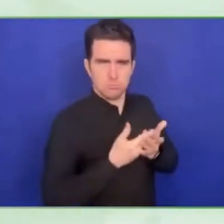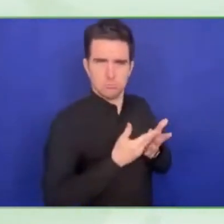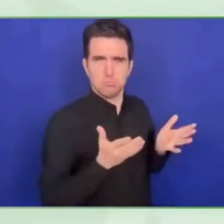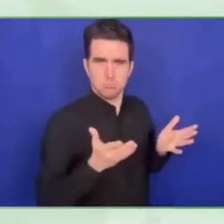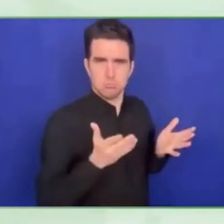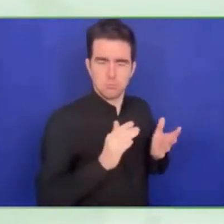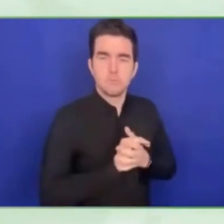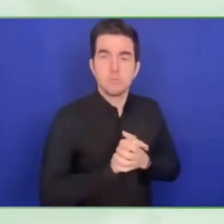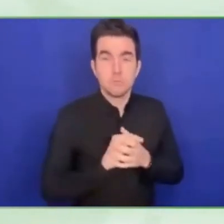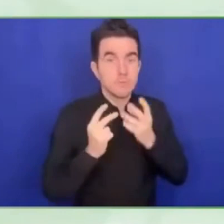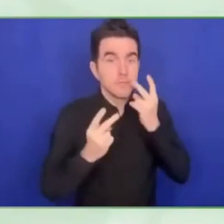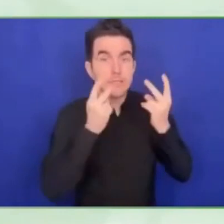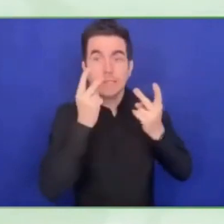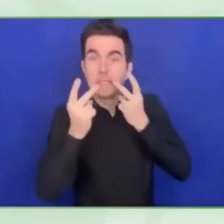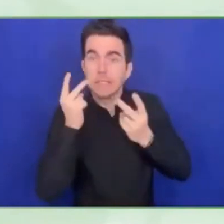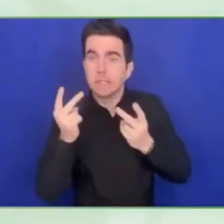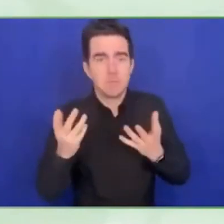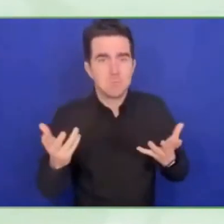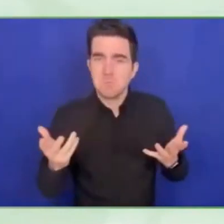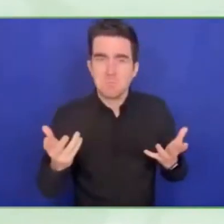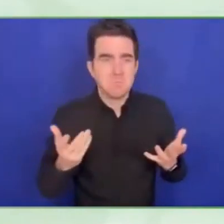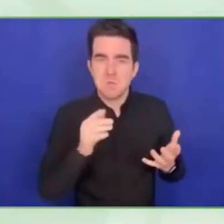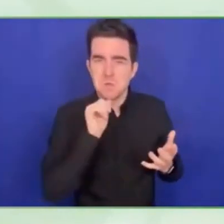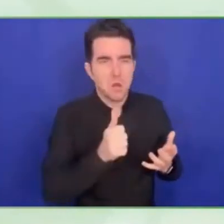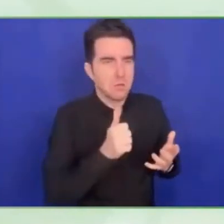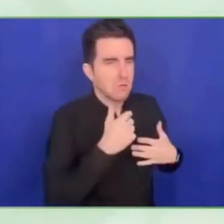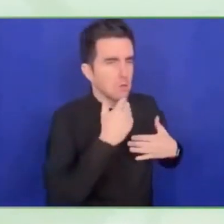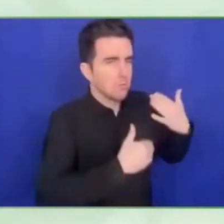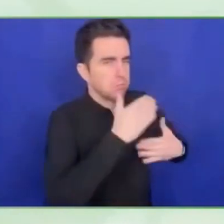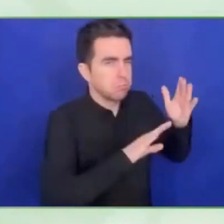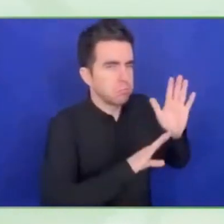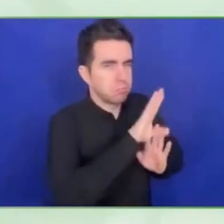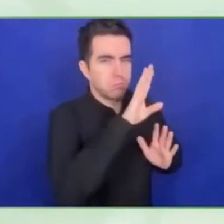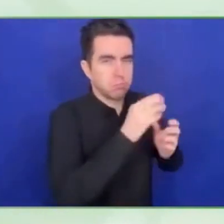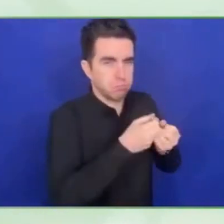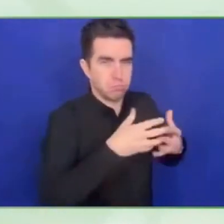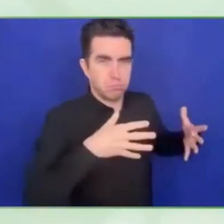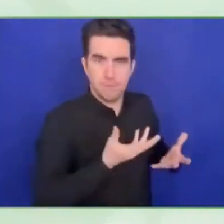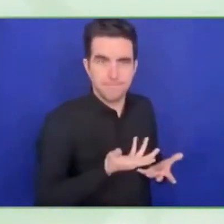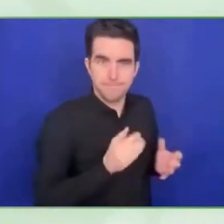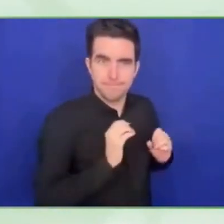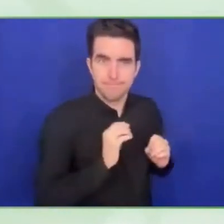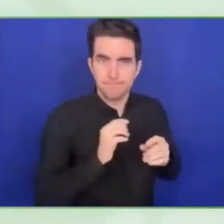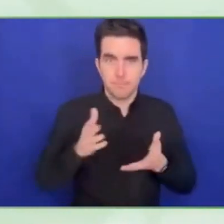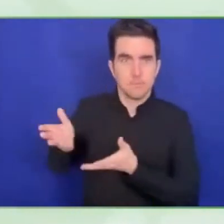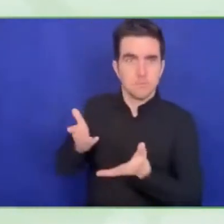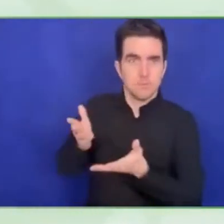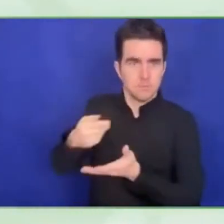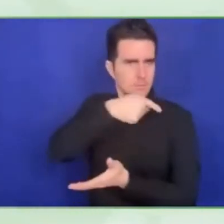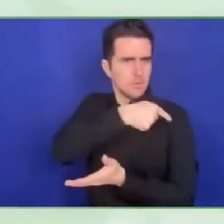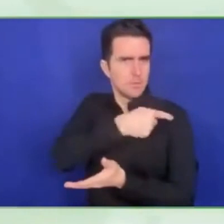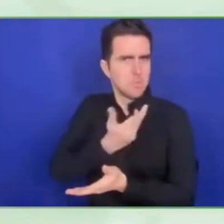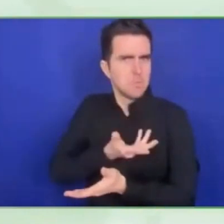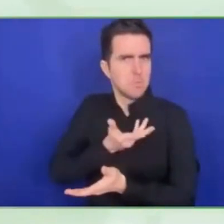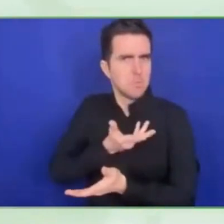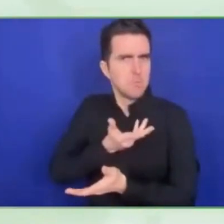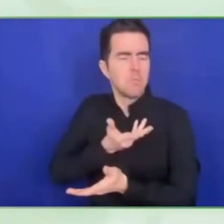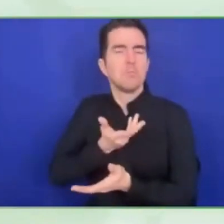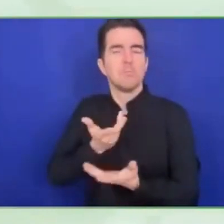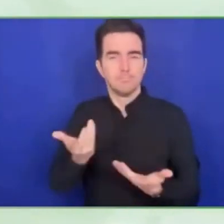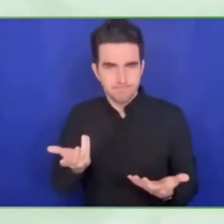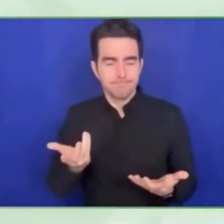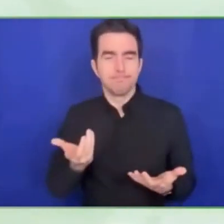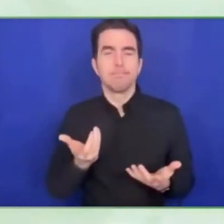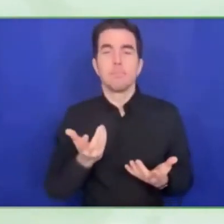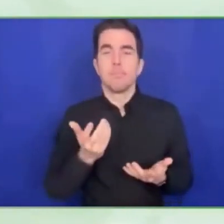work that we've been doing by inviting entrepreneurs on the table. That is the story of the Innovate Now. I